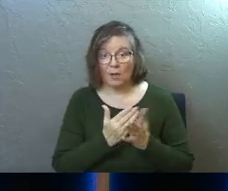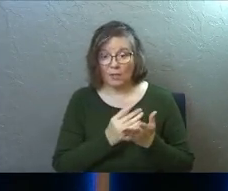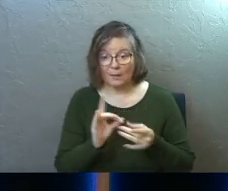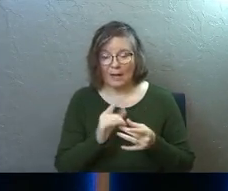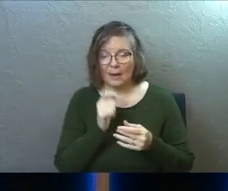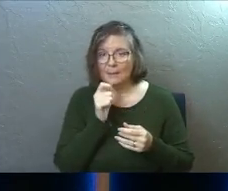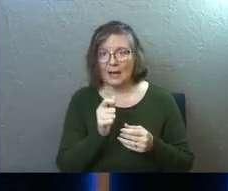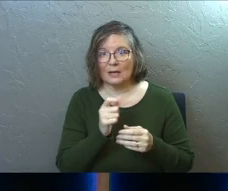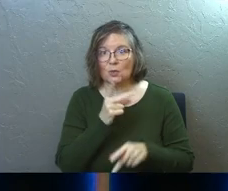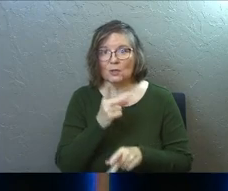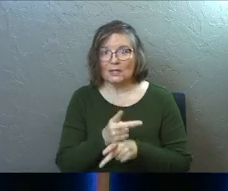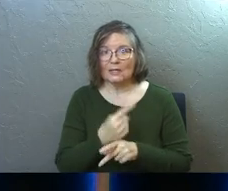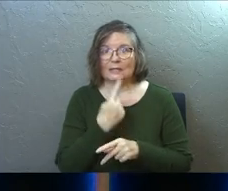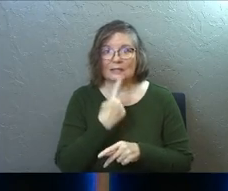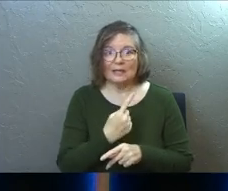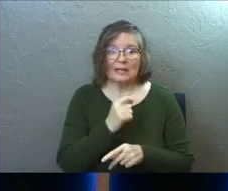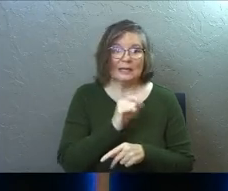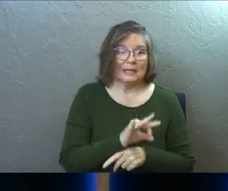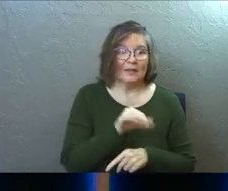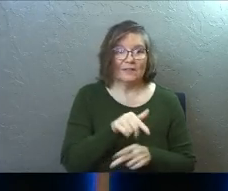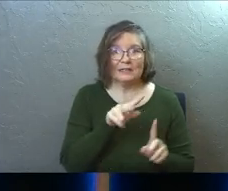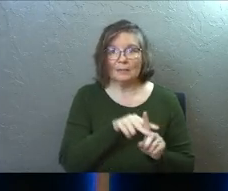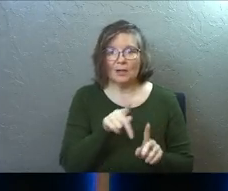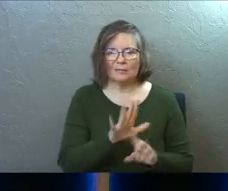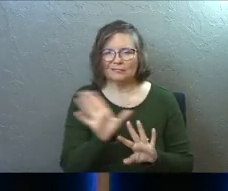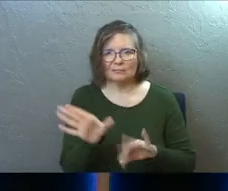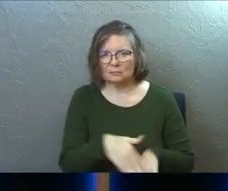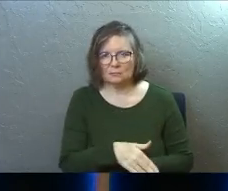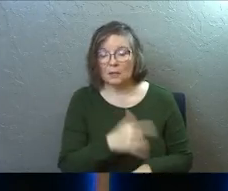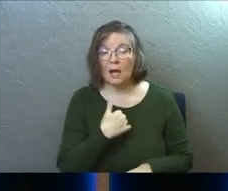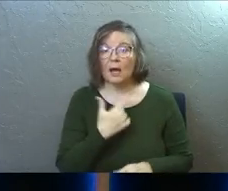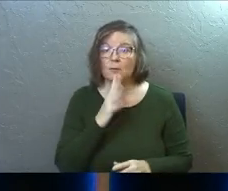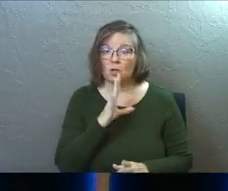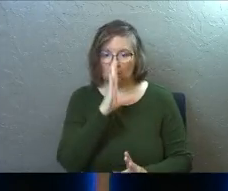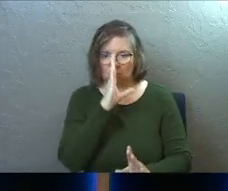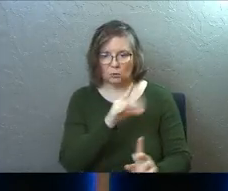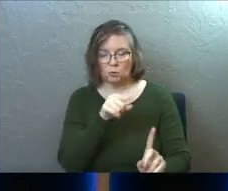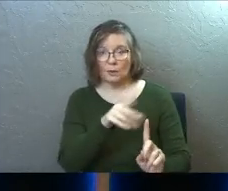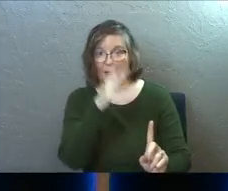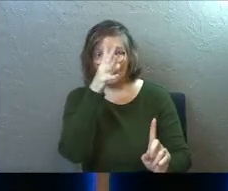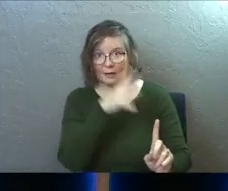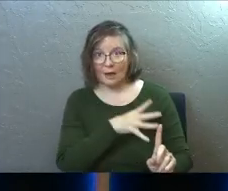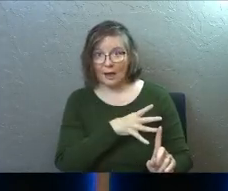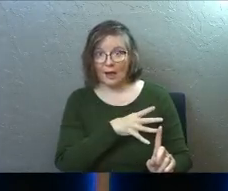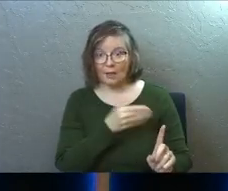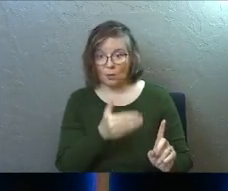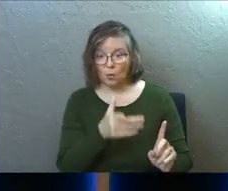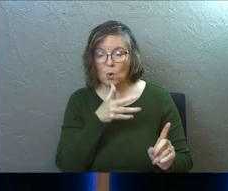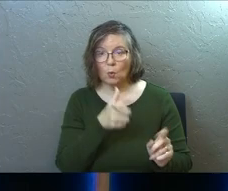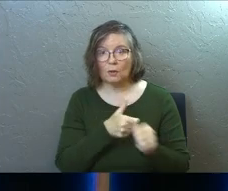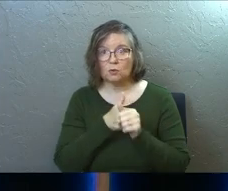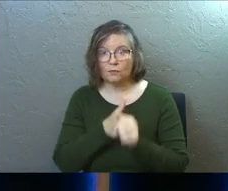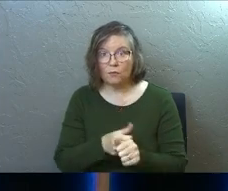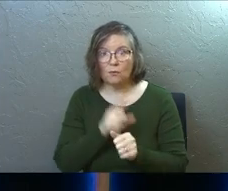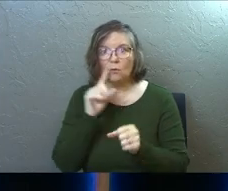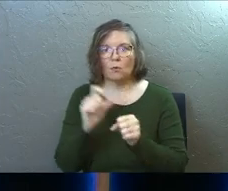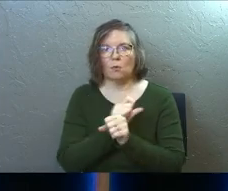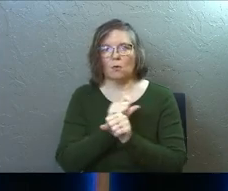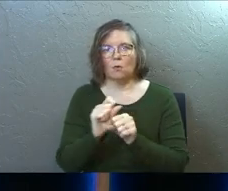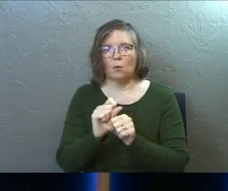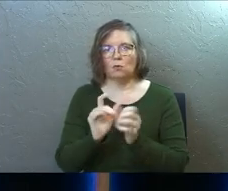rest of the message, I'm not going to keep saying, if this applies to you, I'm just, I'm talking to that guy and the rest of us are listening in.